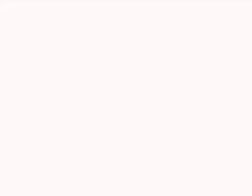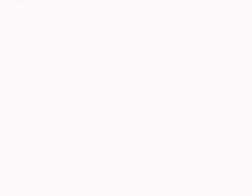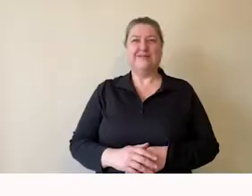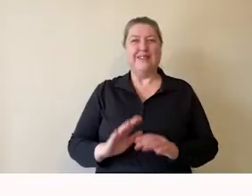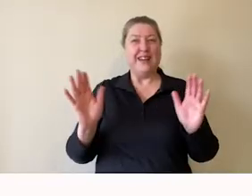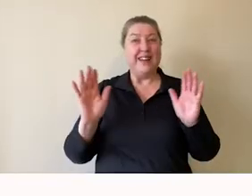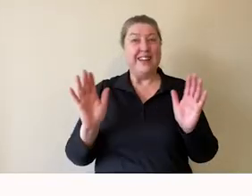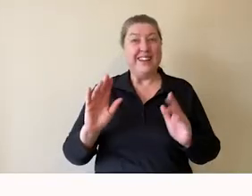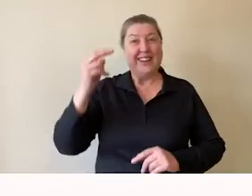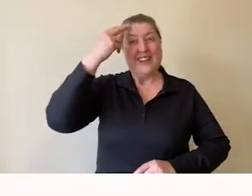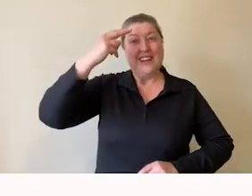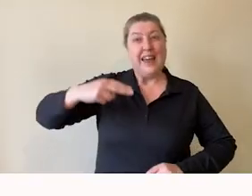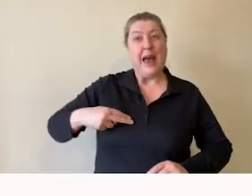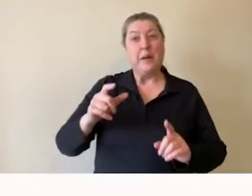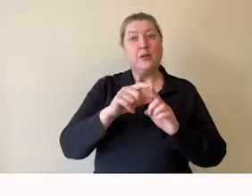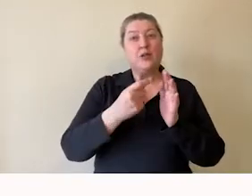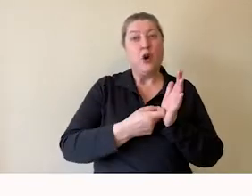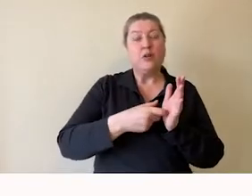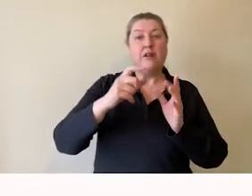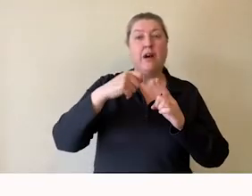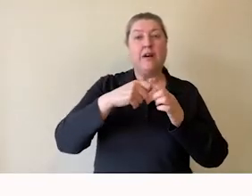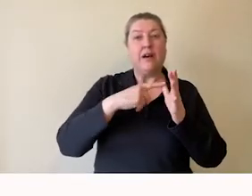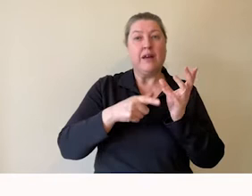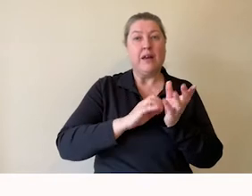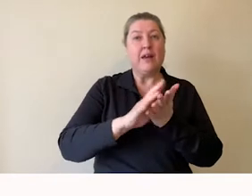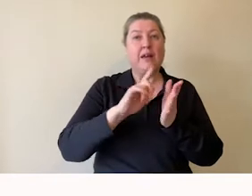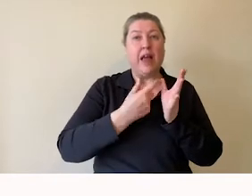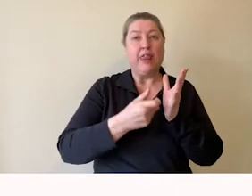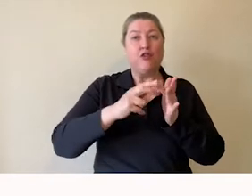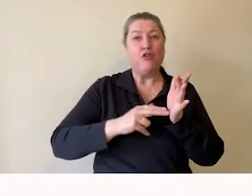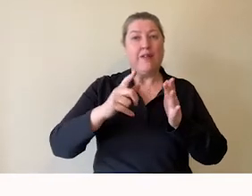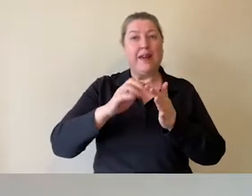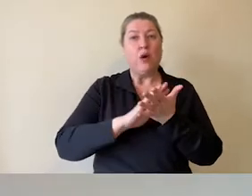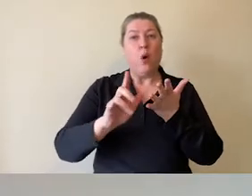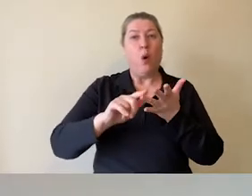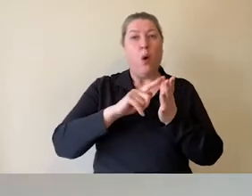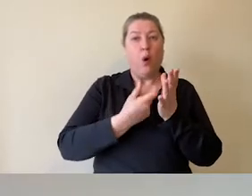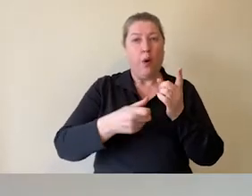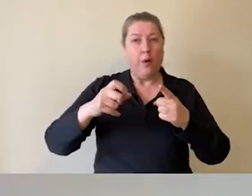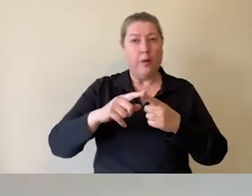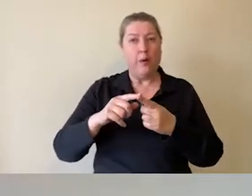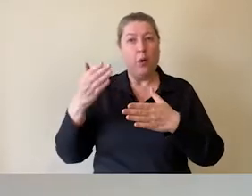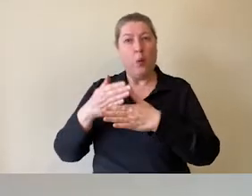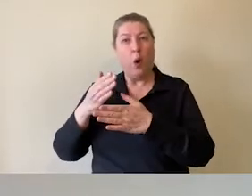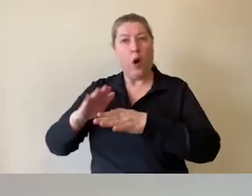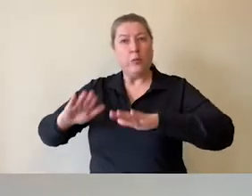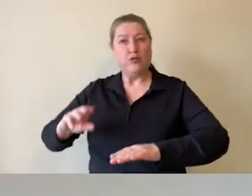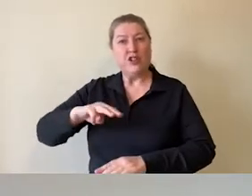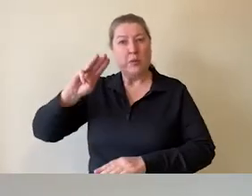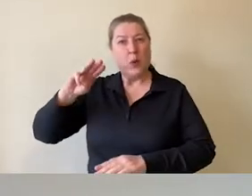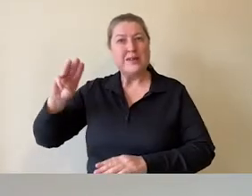Hello my name is Dr Catherine Hall. I work in the Schools and Human Audiences team at the British Museum